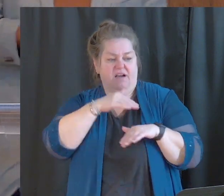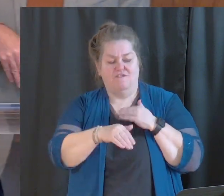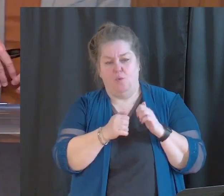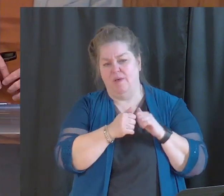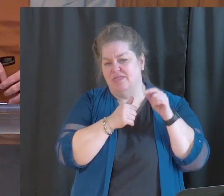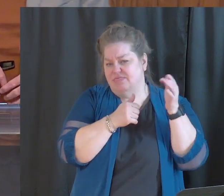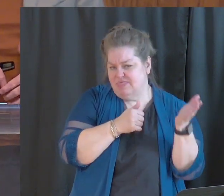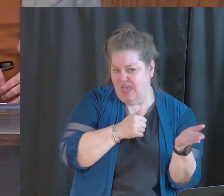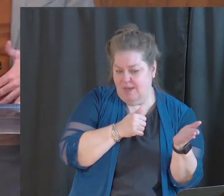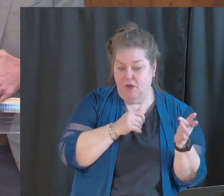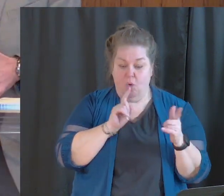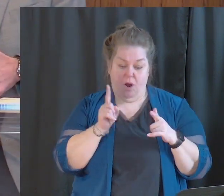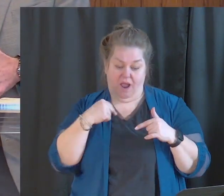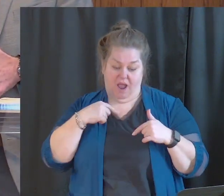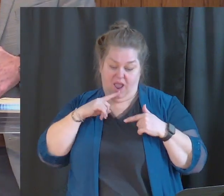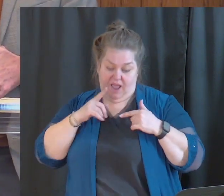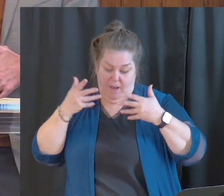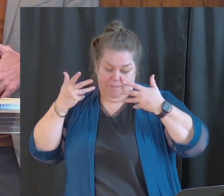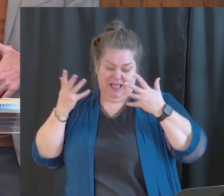am comfortable at.